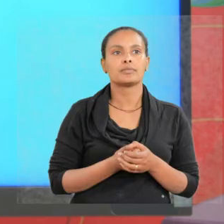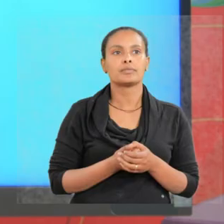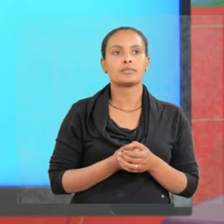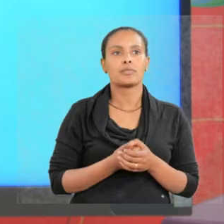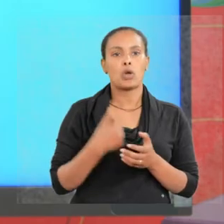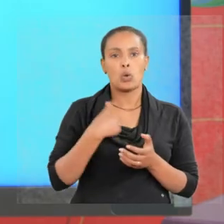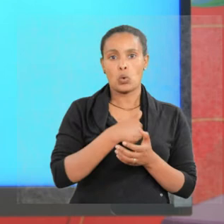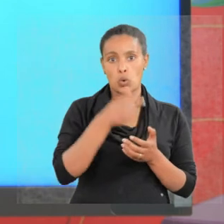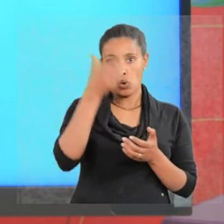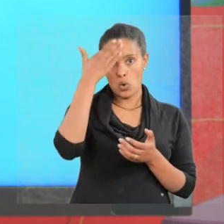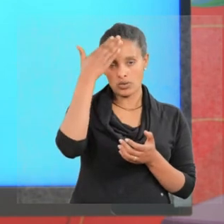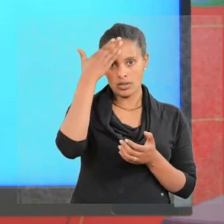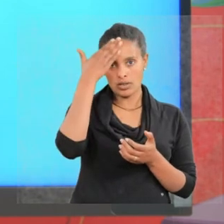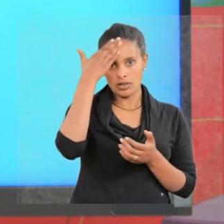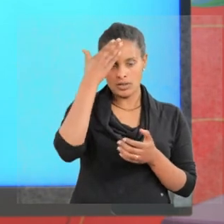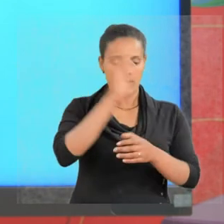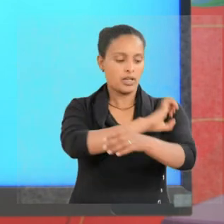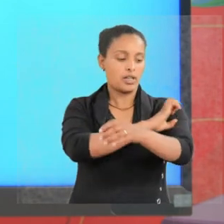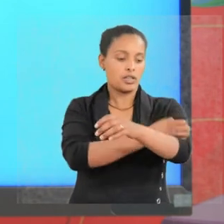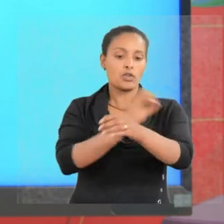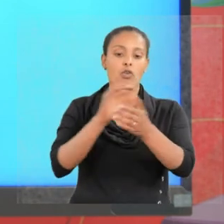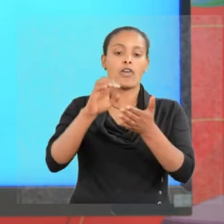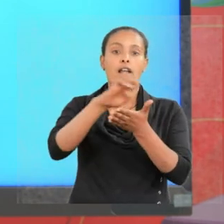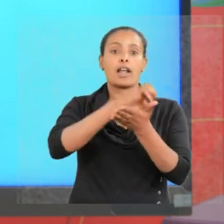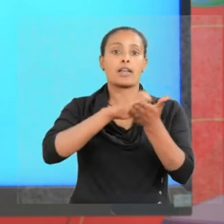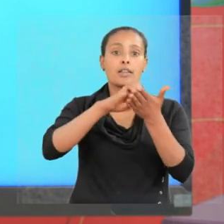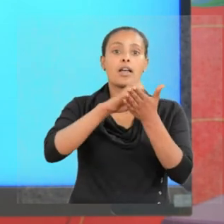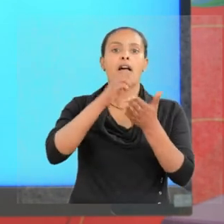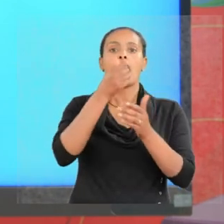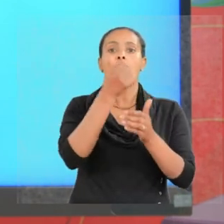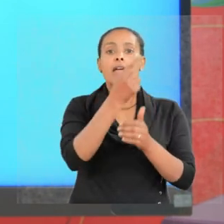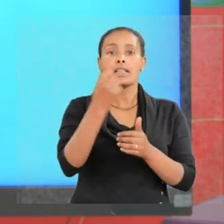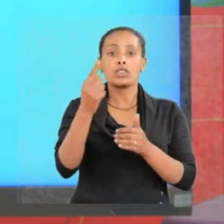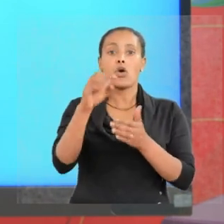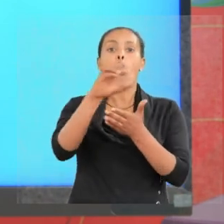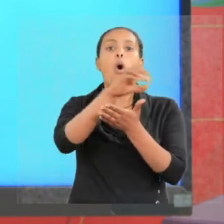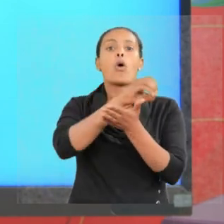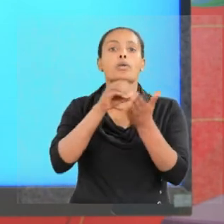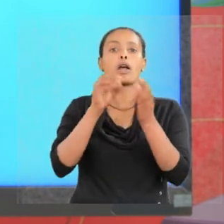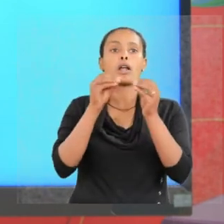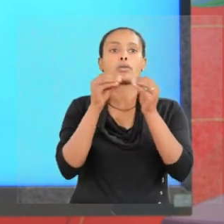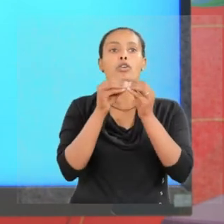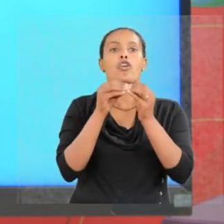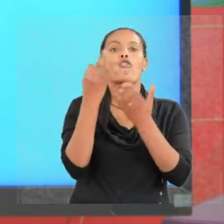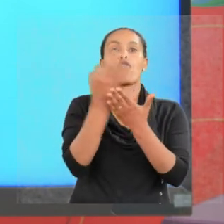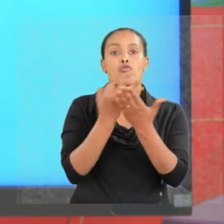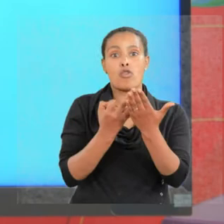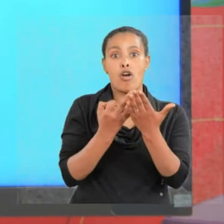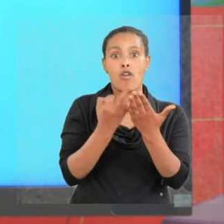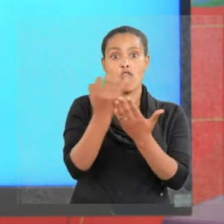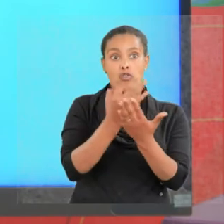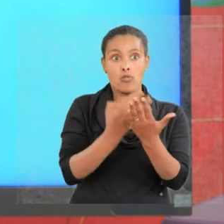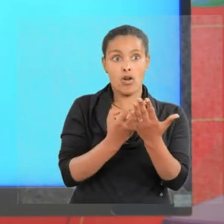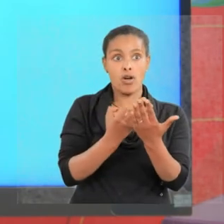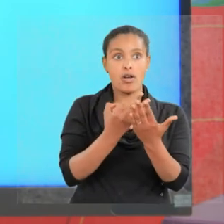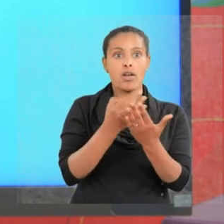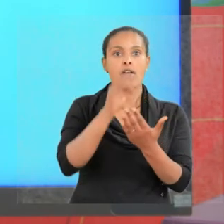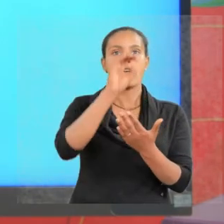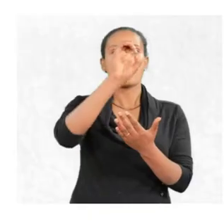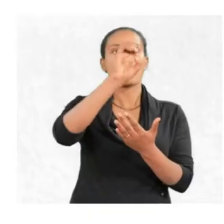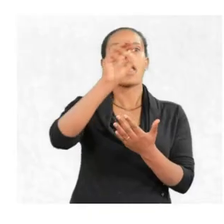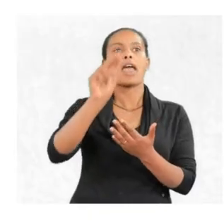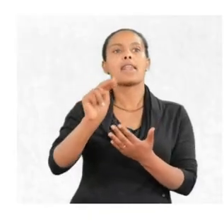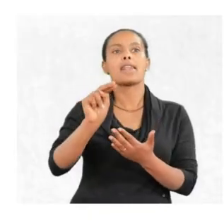We know that energy of an electron at each orbit is calculated by using the formula. Energy, En